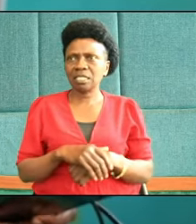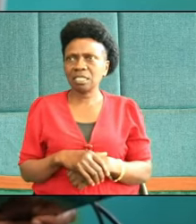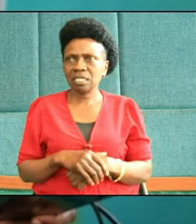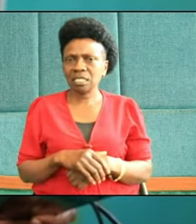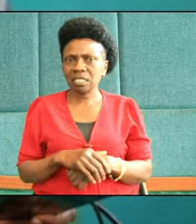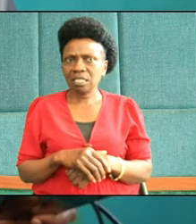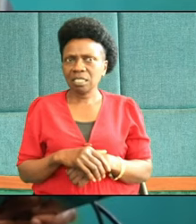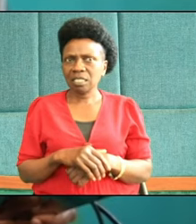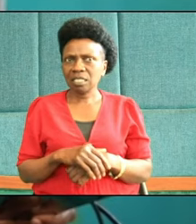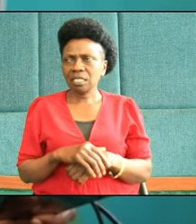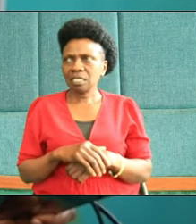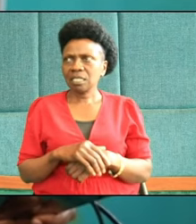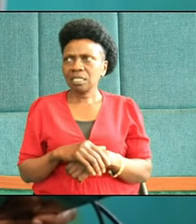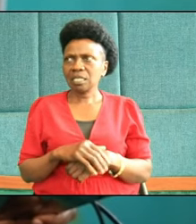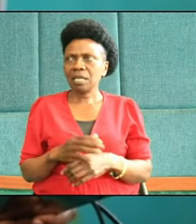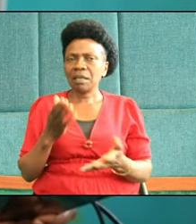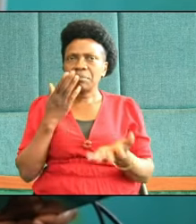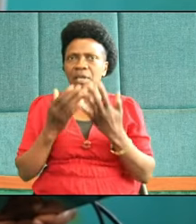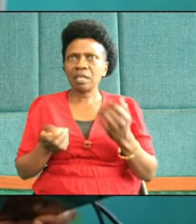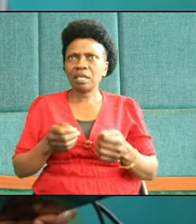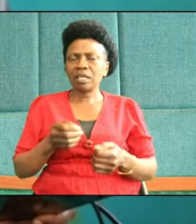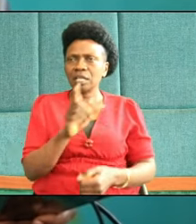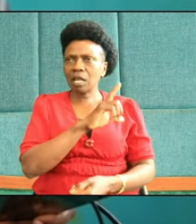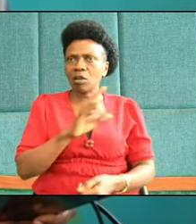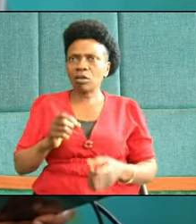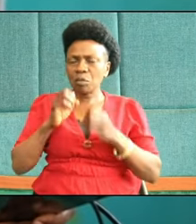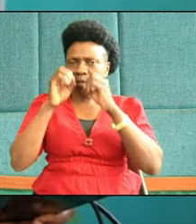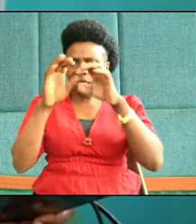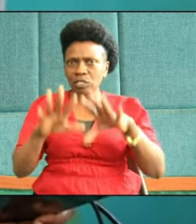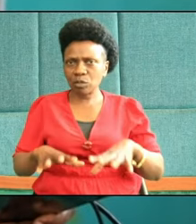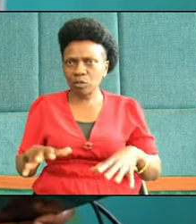Pastor, may the Lord bless you and bless your family.